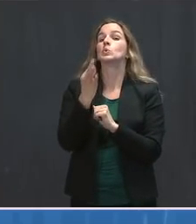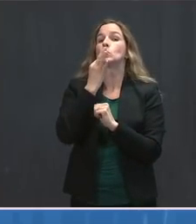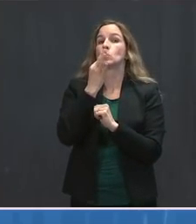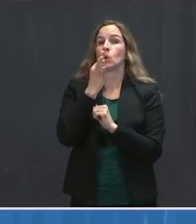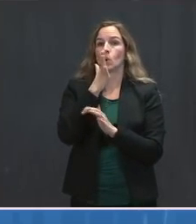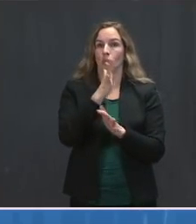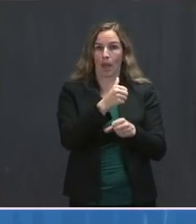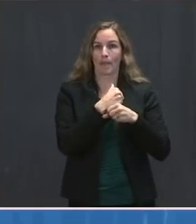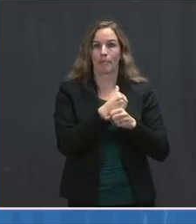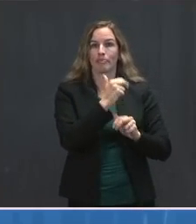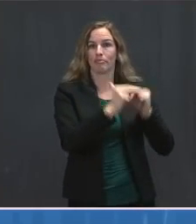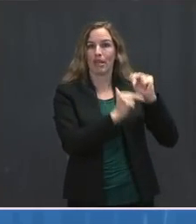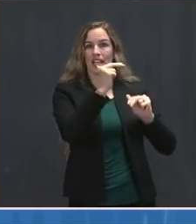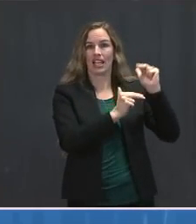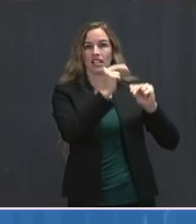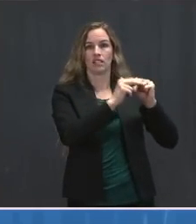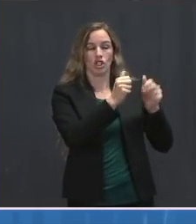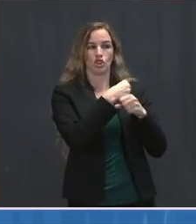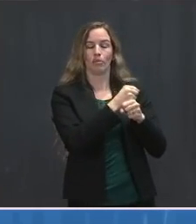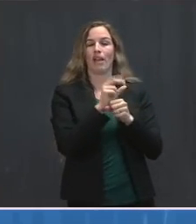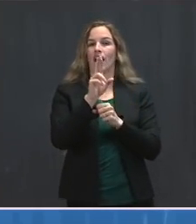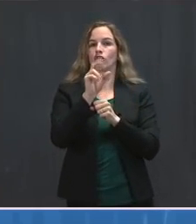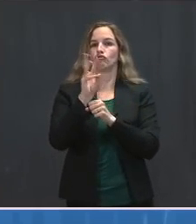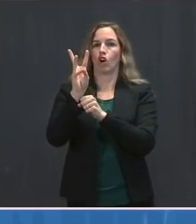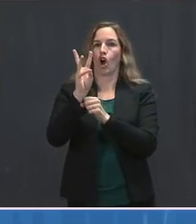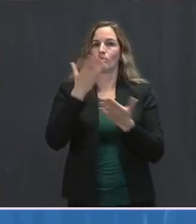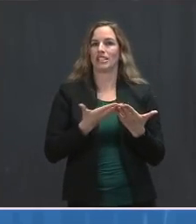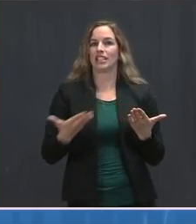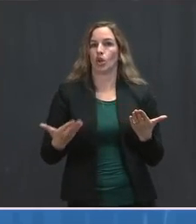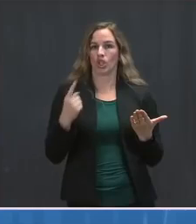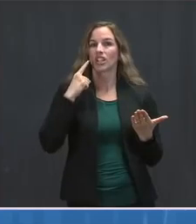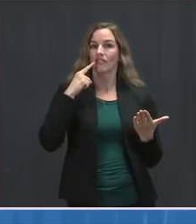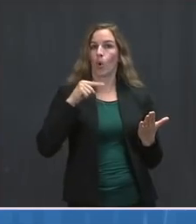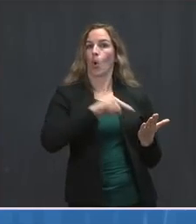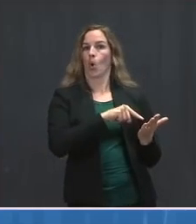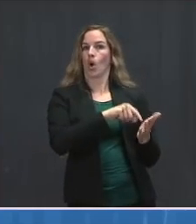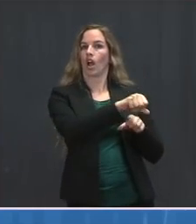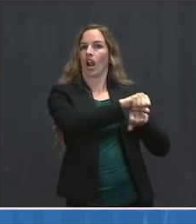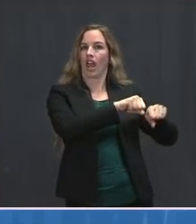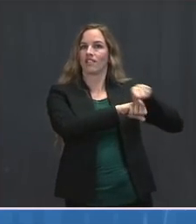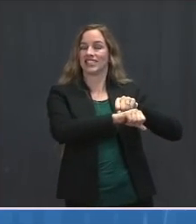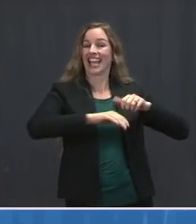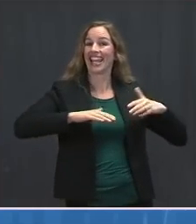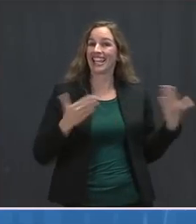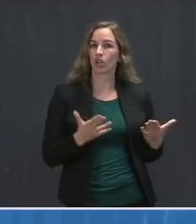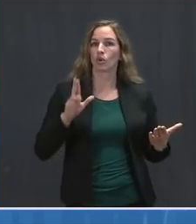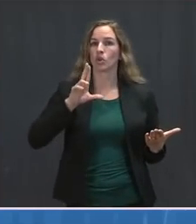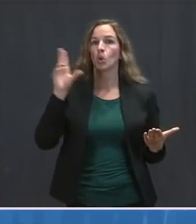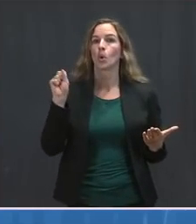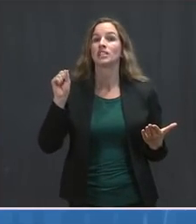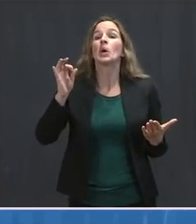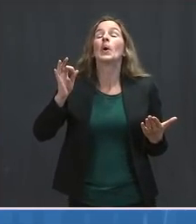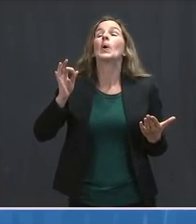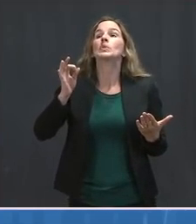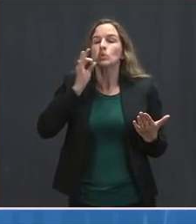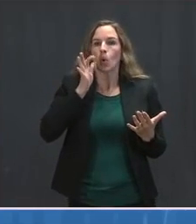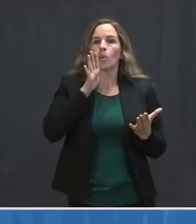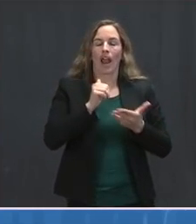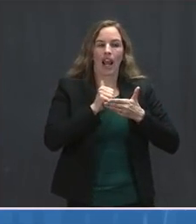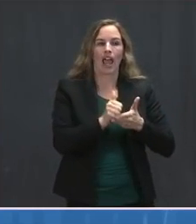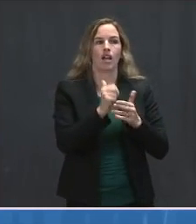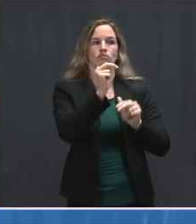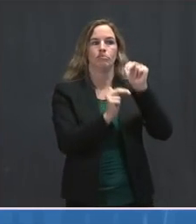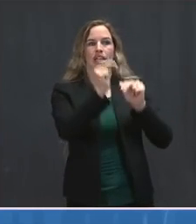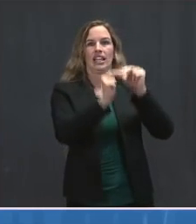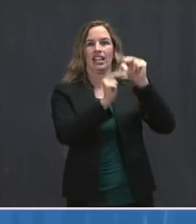raw materials, the nitrile butyl rubber, for surgical gloves here in the United States, and we'll help build factories to make those gloves